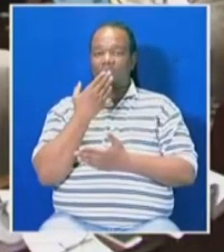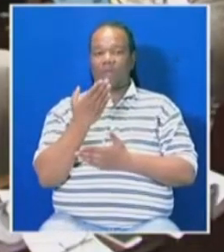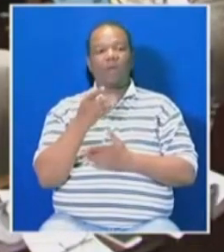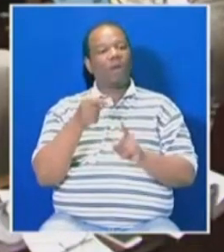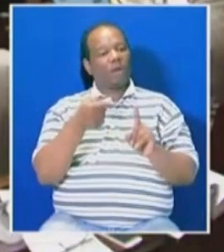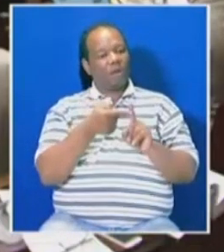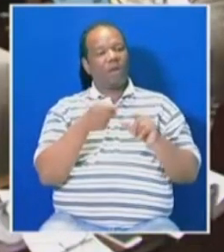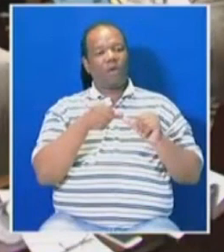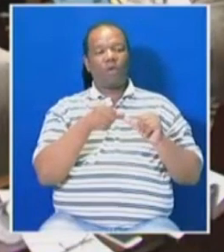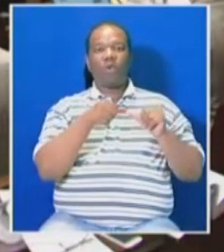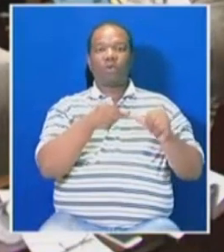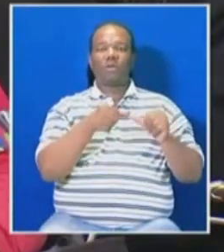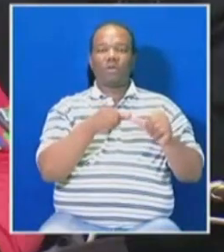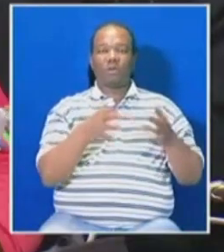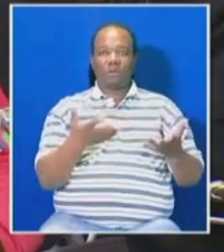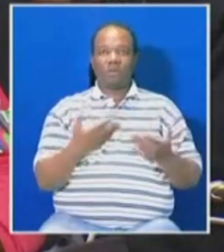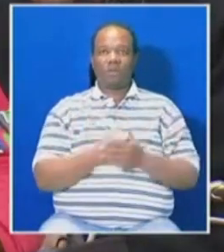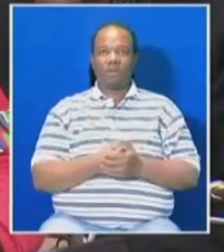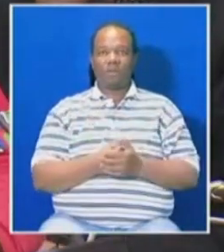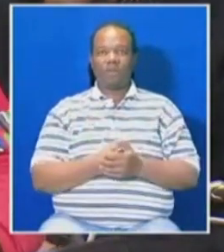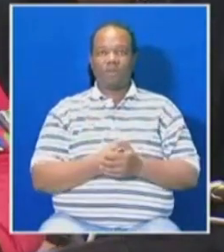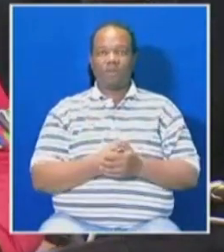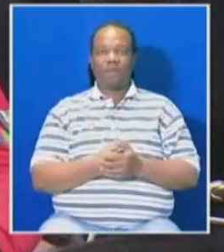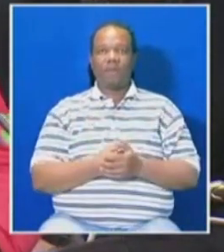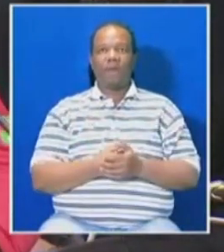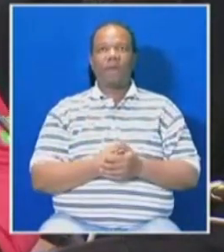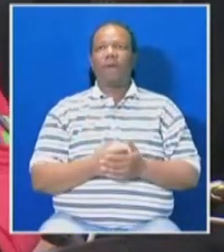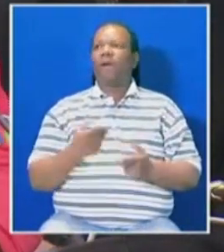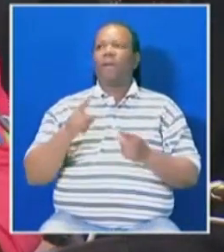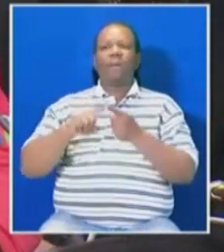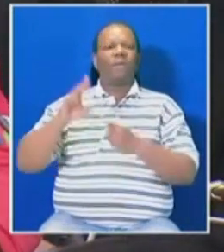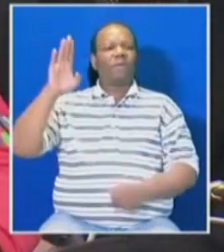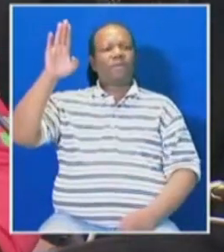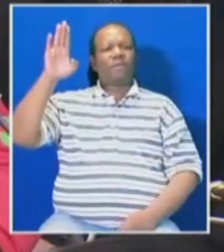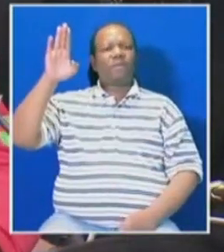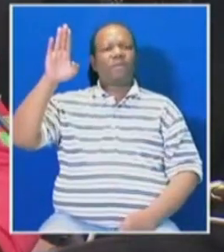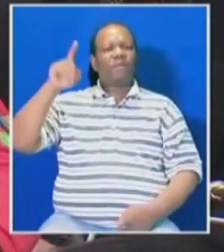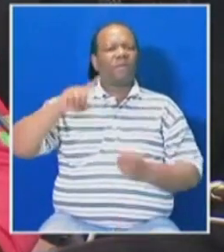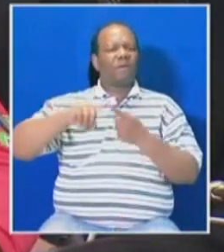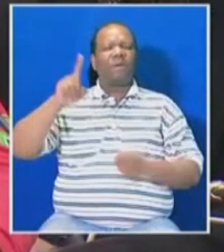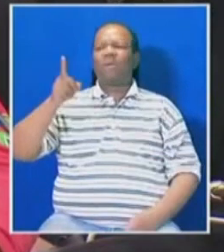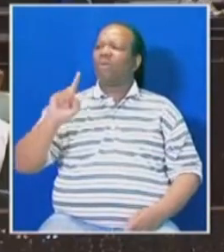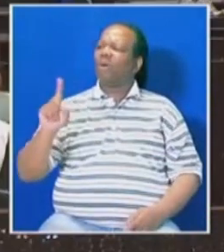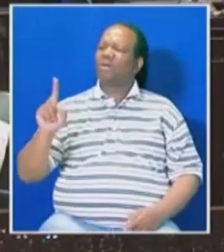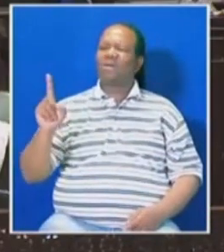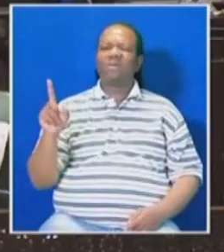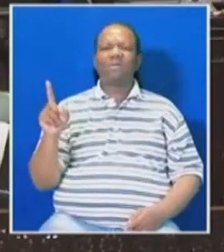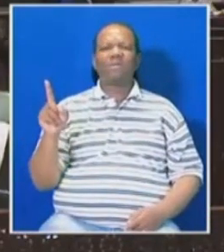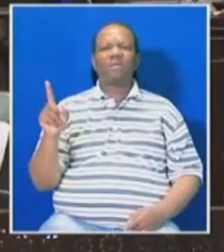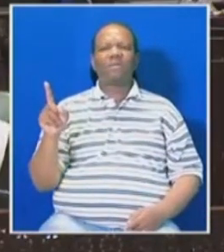after your withdrawal. Okay. of order, Chairperson. Point of order, Chairperson. Point of your point of order?